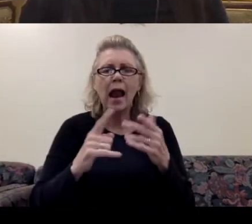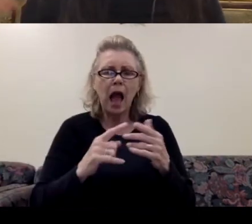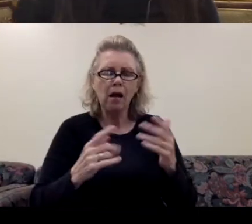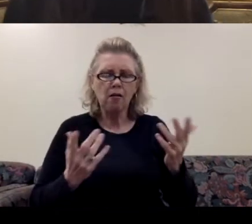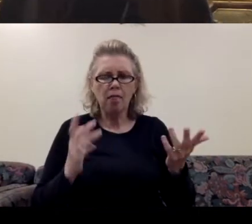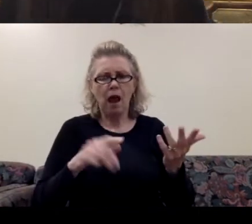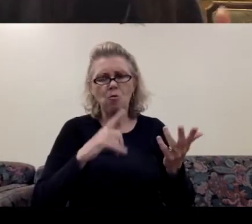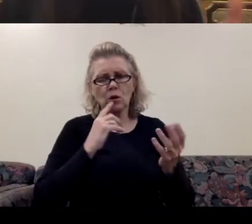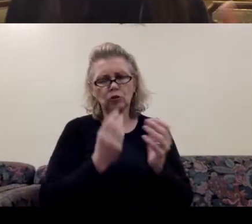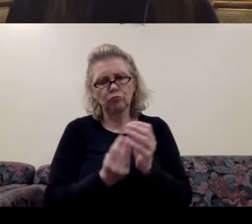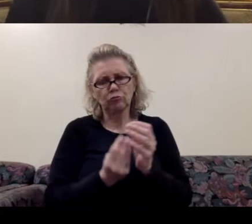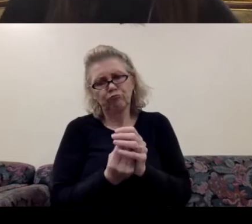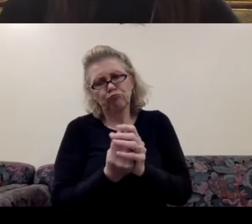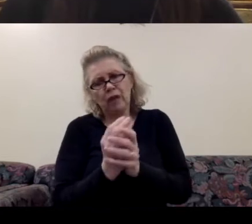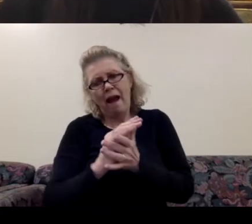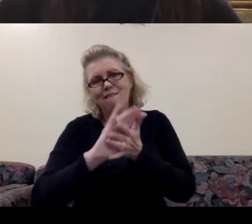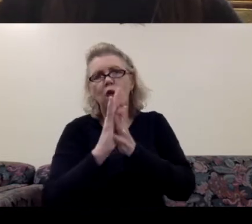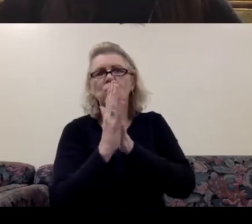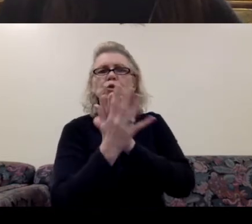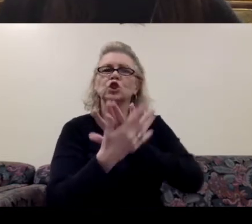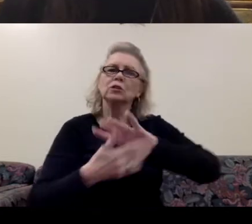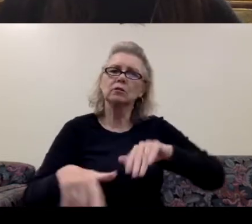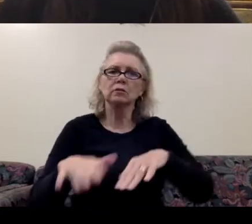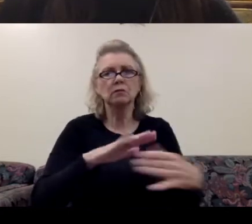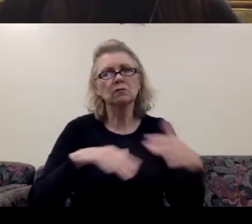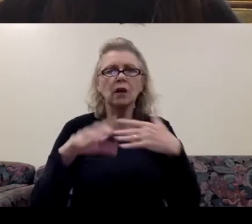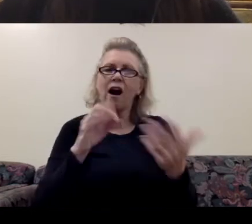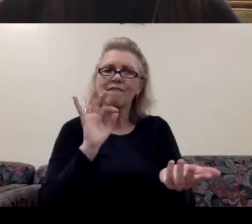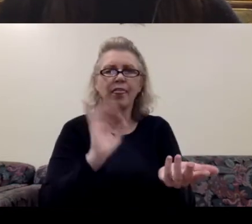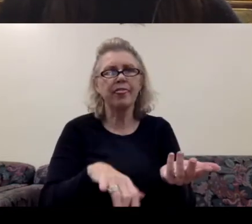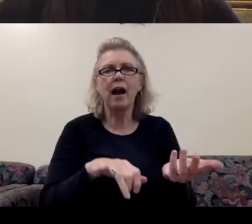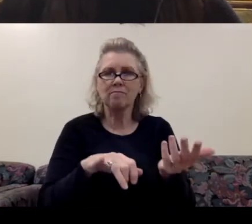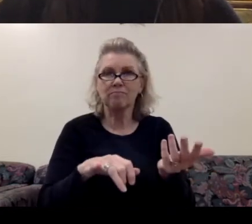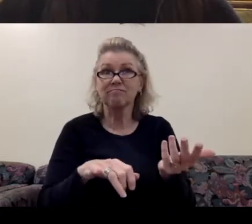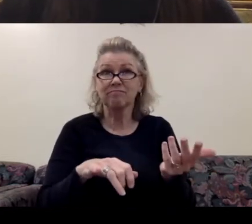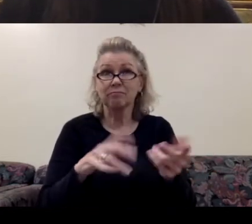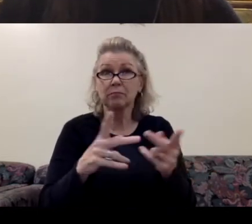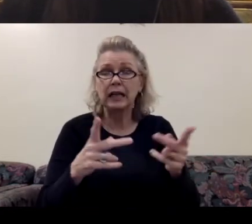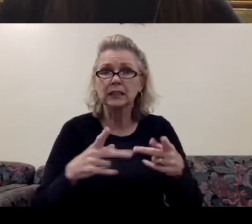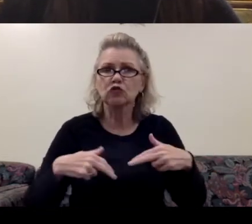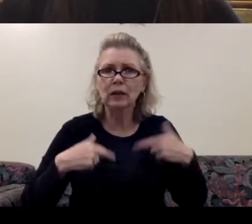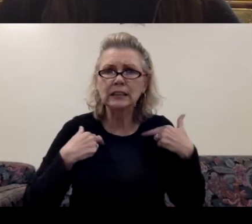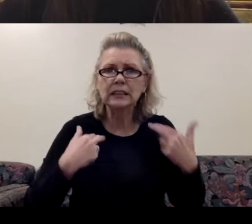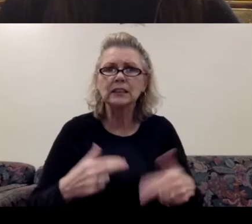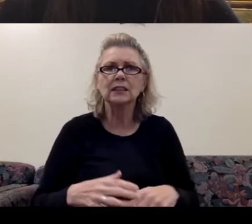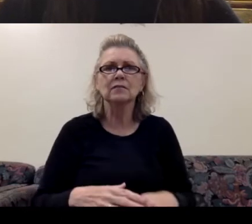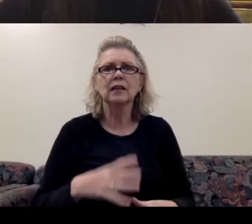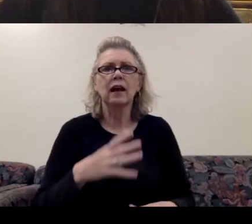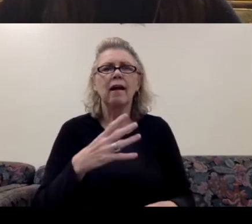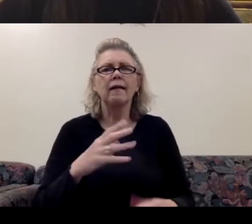that first first residencies, which are more based in creating